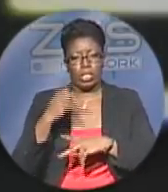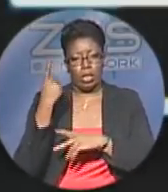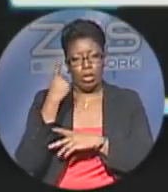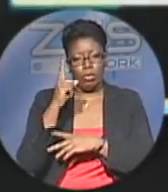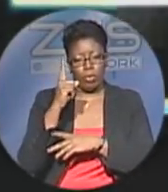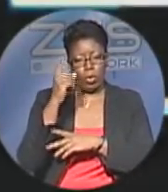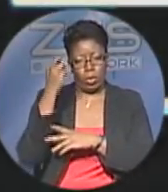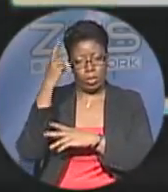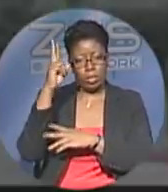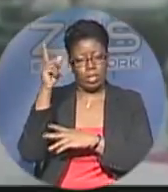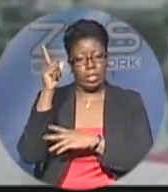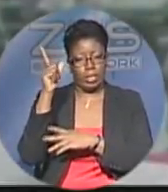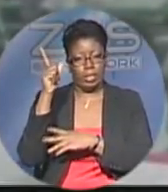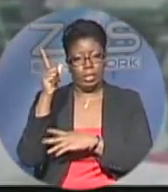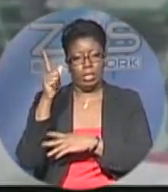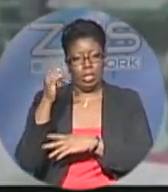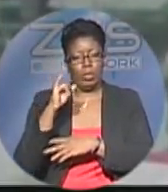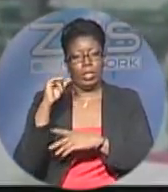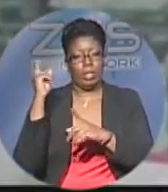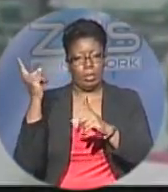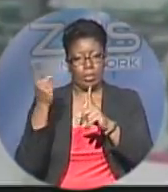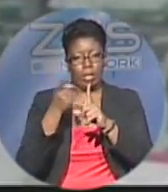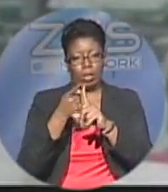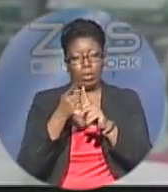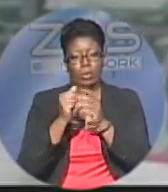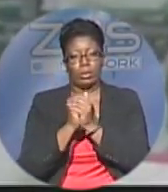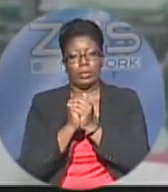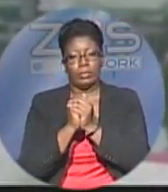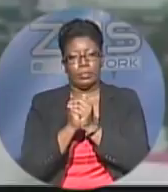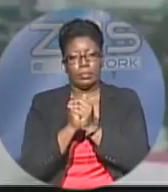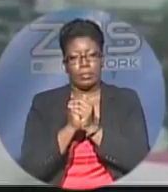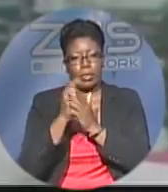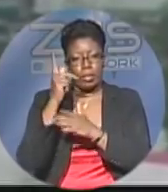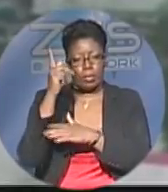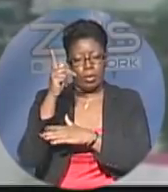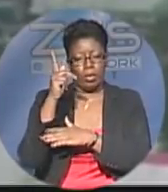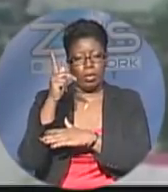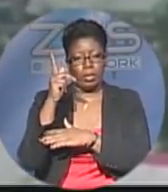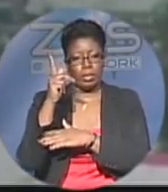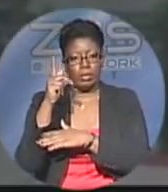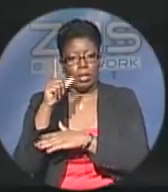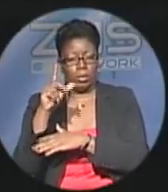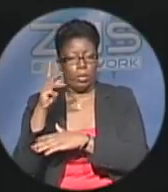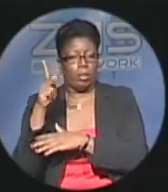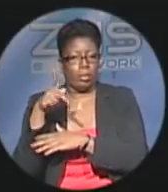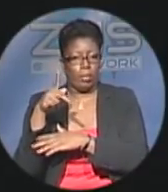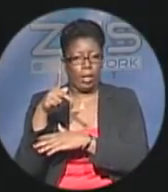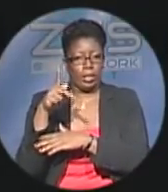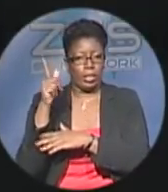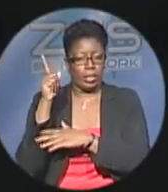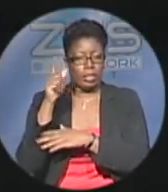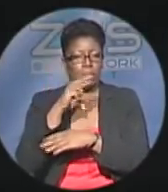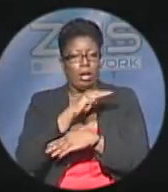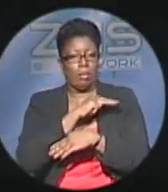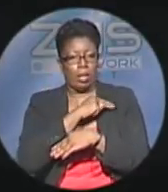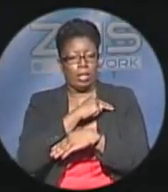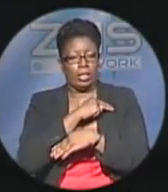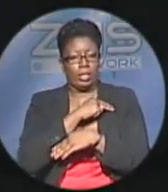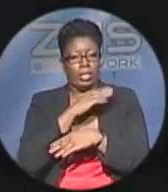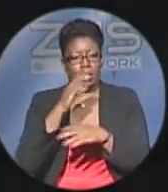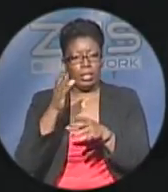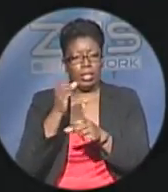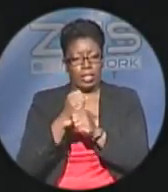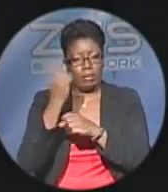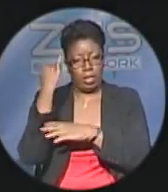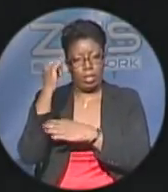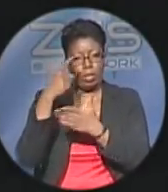would have accomplished our goal. Chairman of the Progressive Liberal Party Bradley Roberts and educator Lisa McCartney gave their views on the